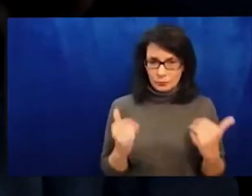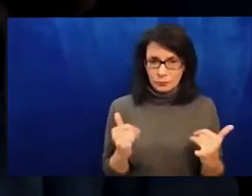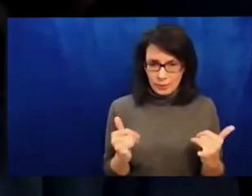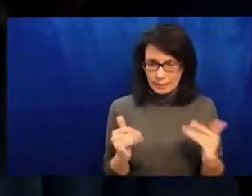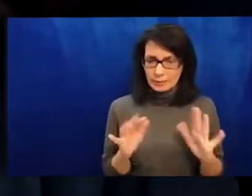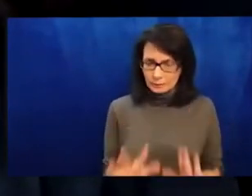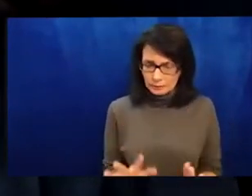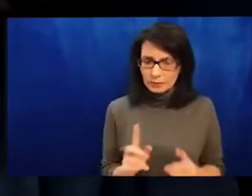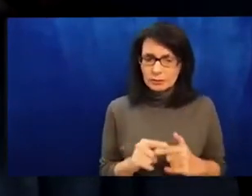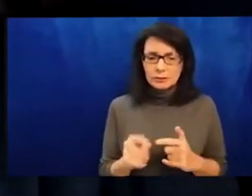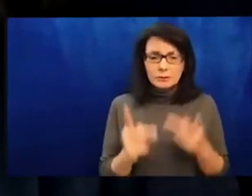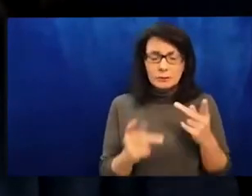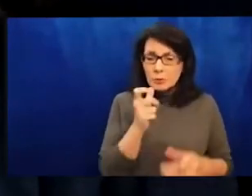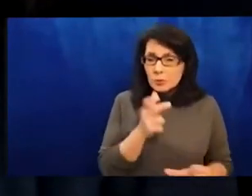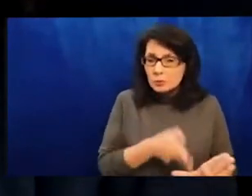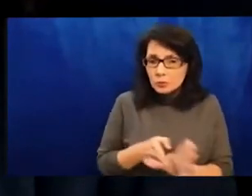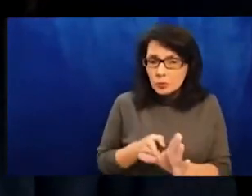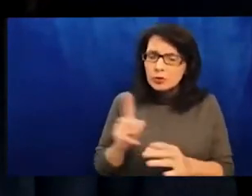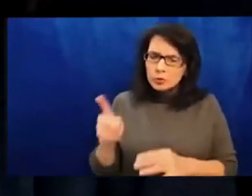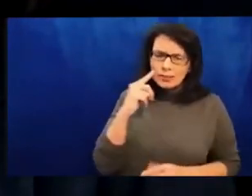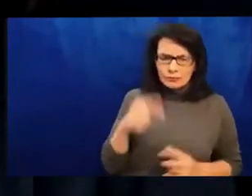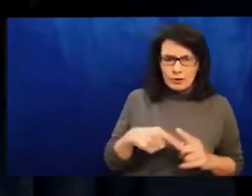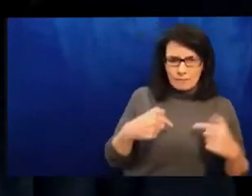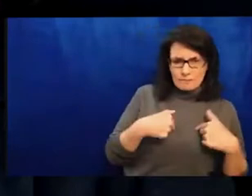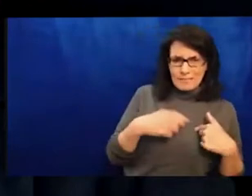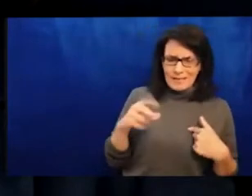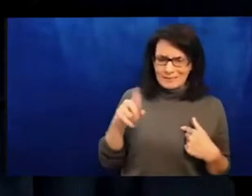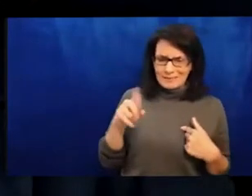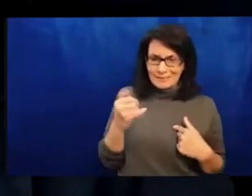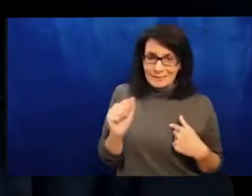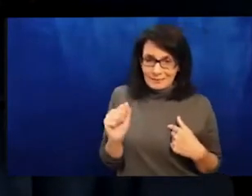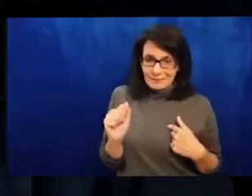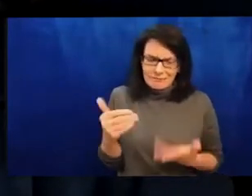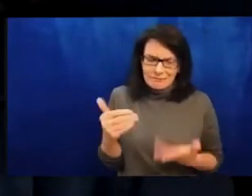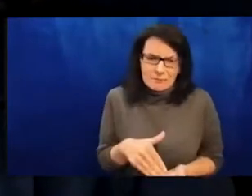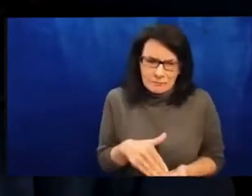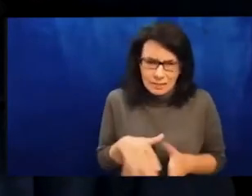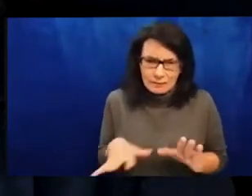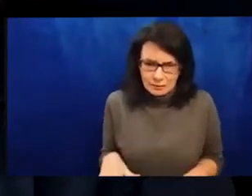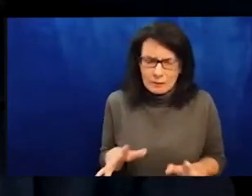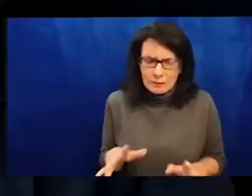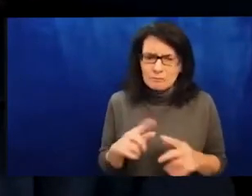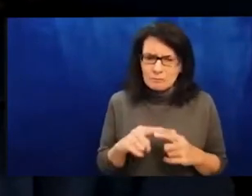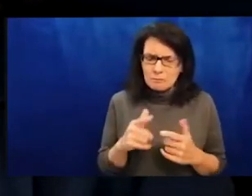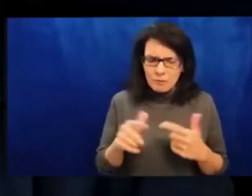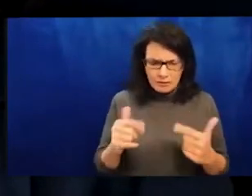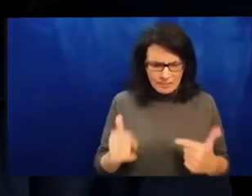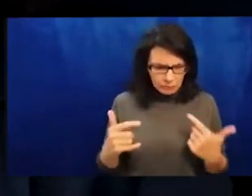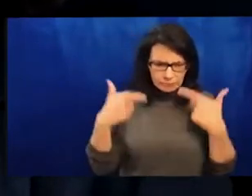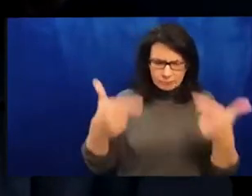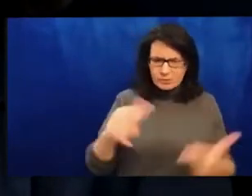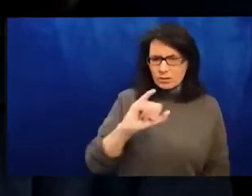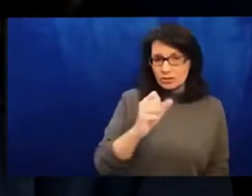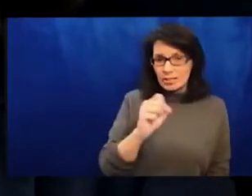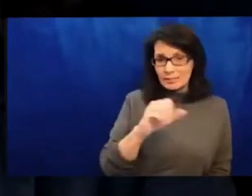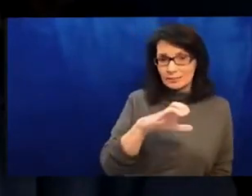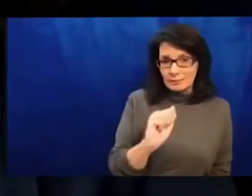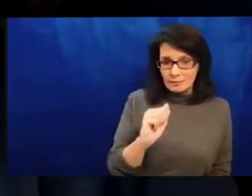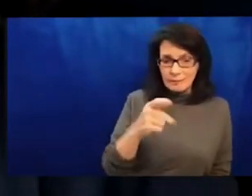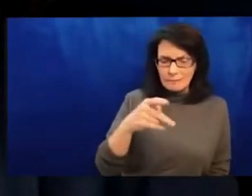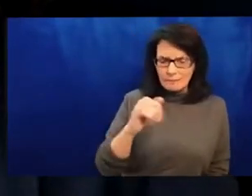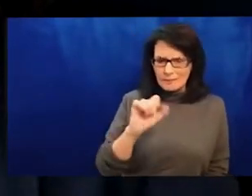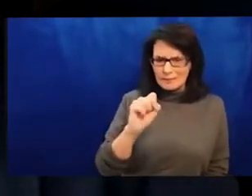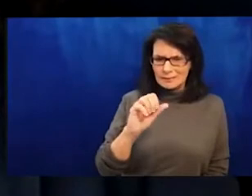Organizing this event has already been a learning and humbling experience for us as Dia mentioned, but we are grateful to be in community with our Ukrainian colleagues today.